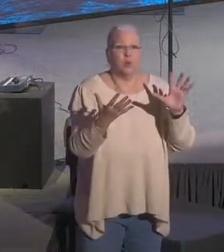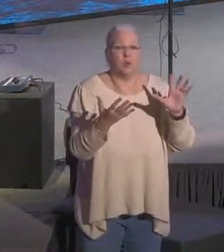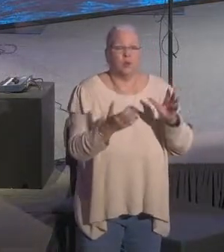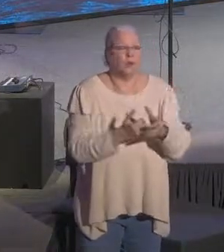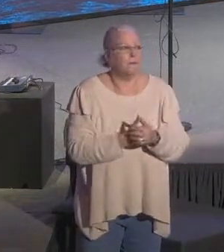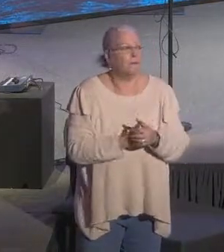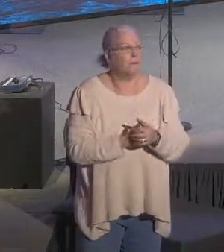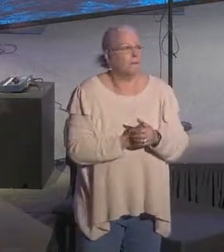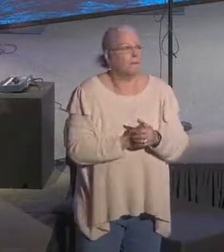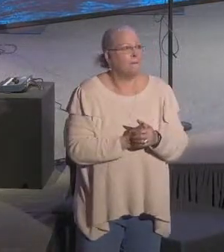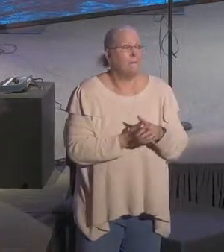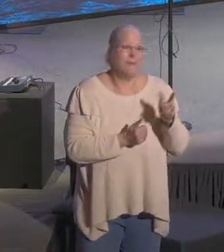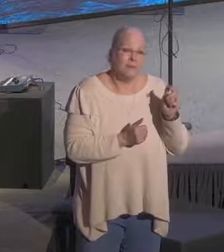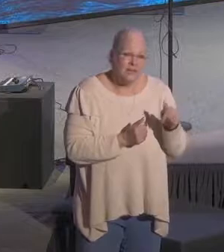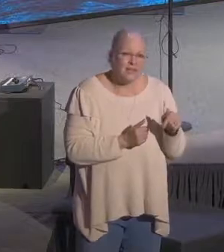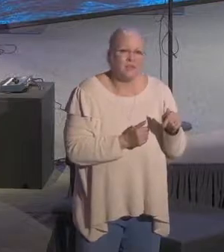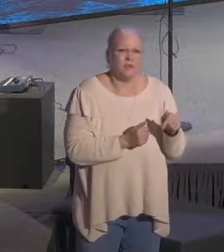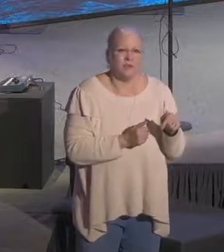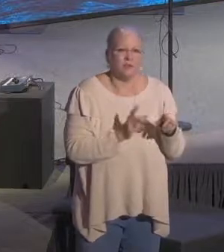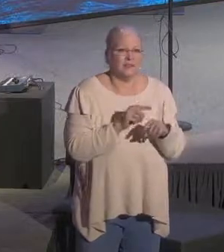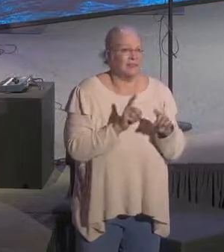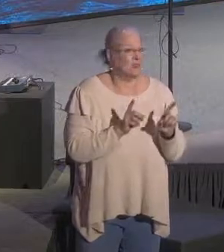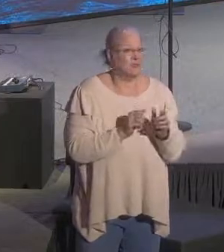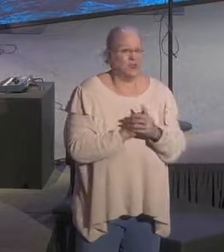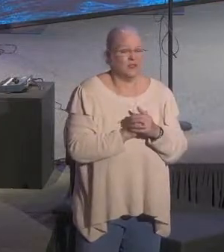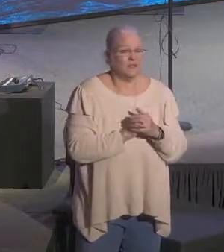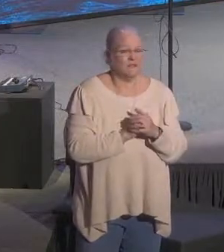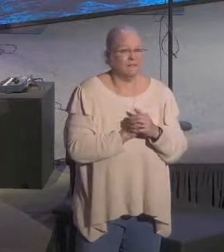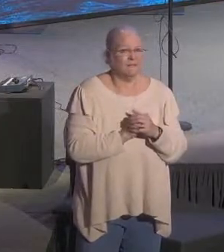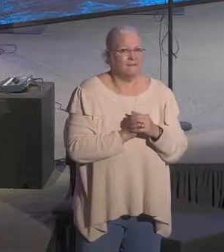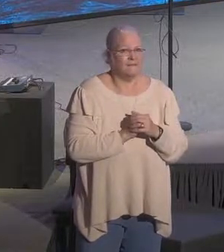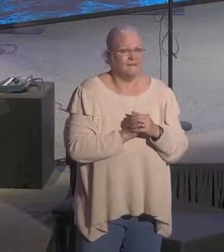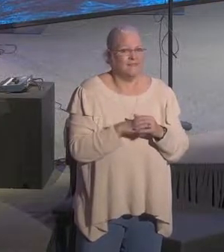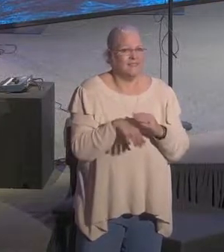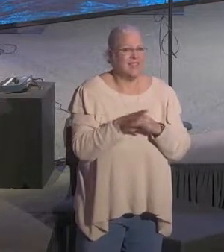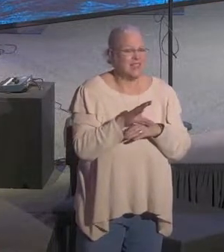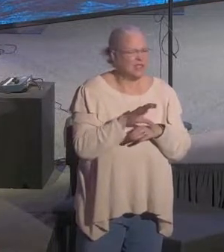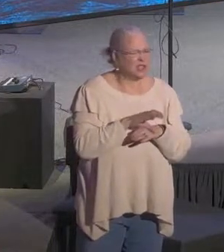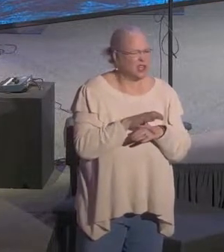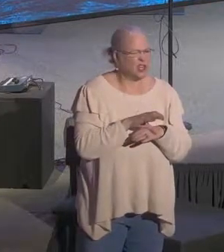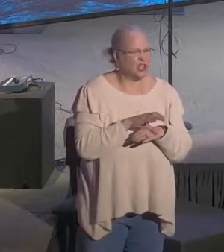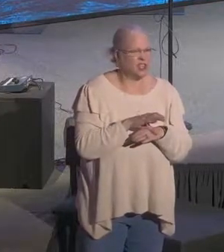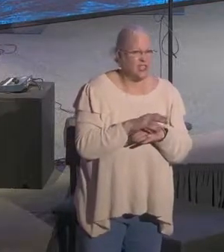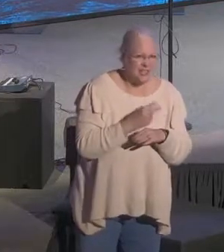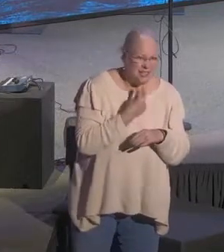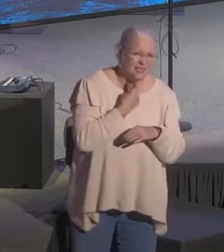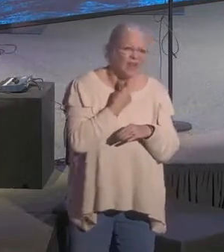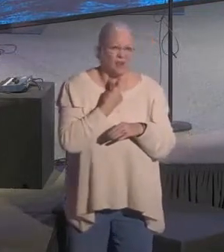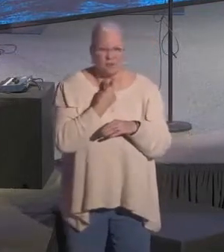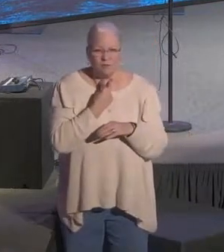But in this national crisis, it's different. The church is polarized.